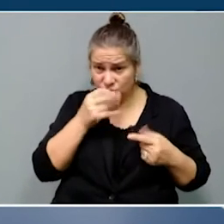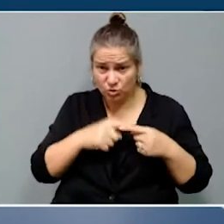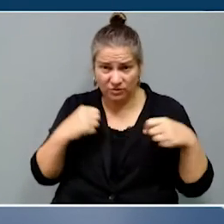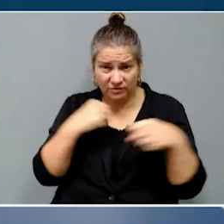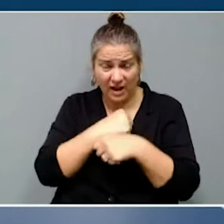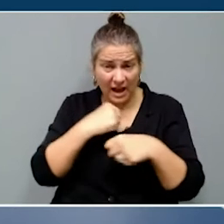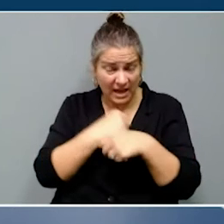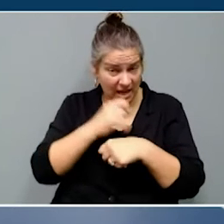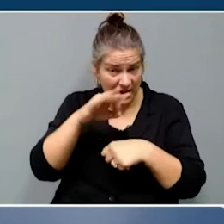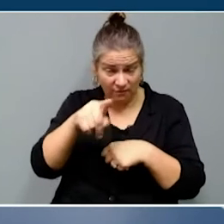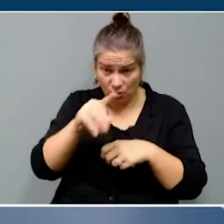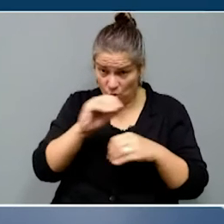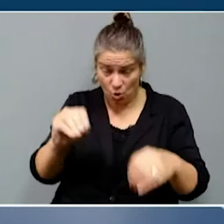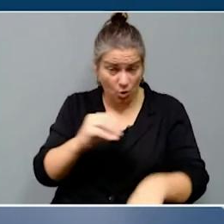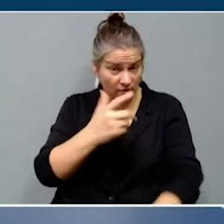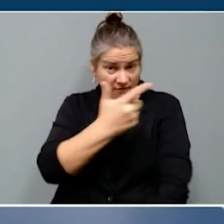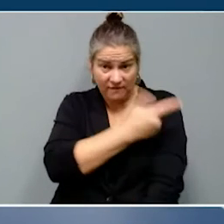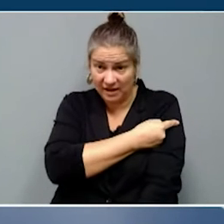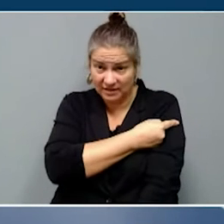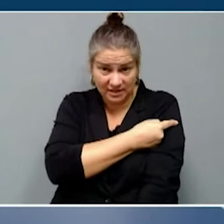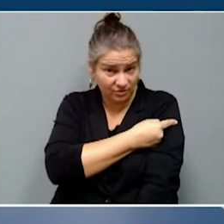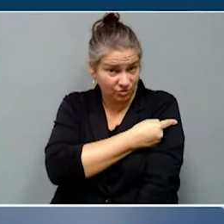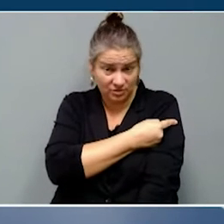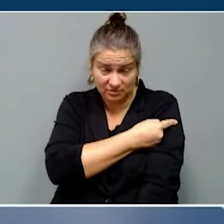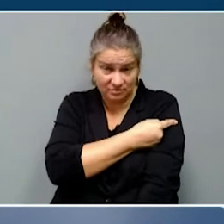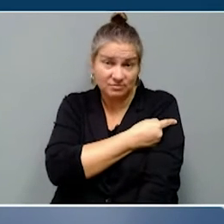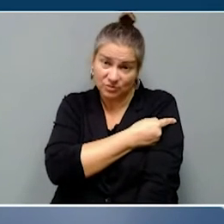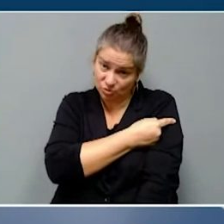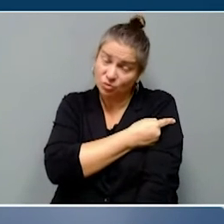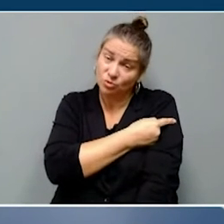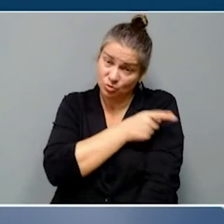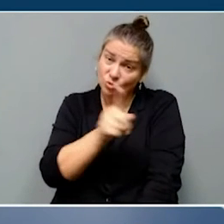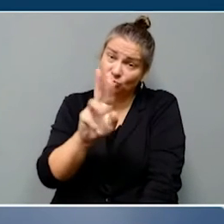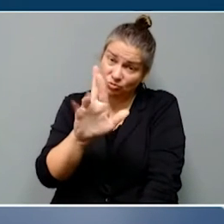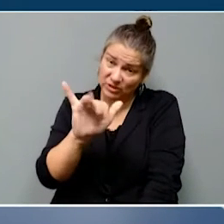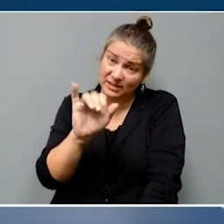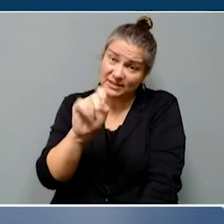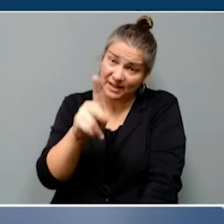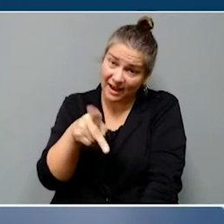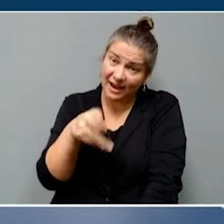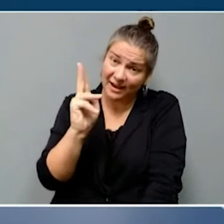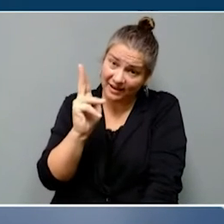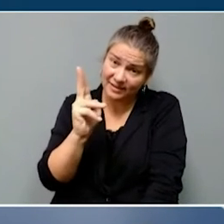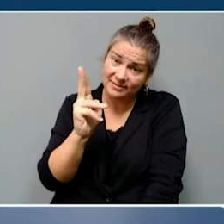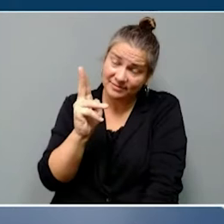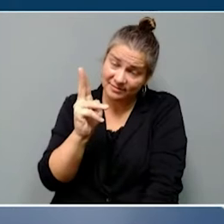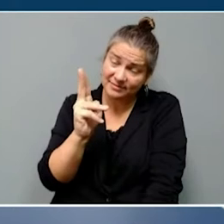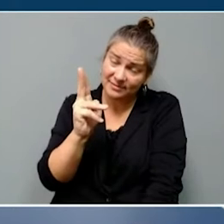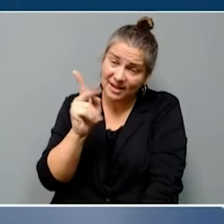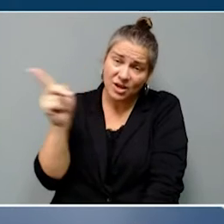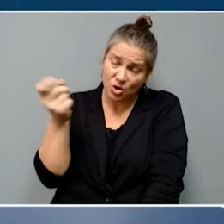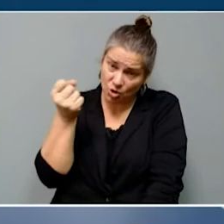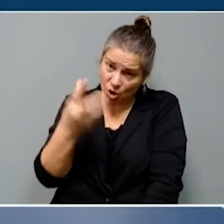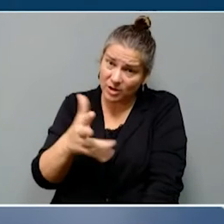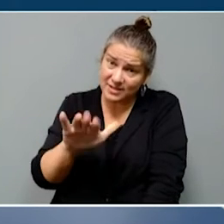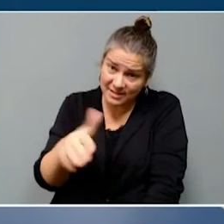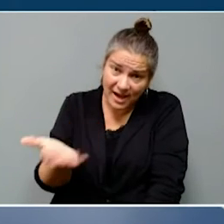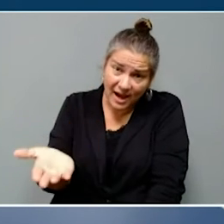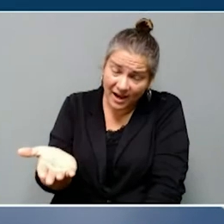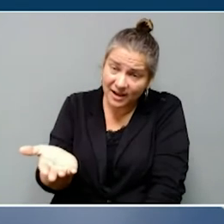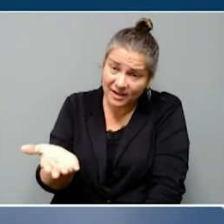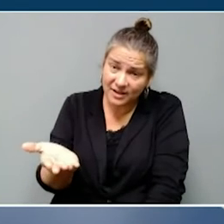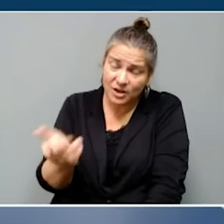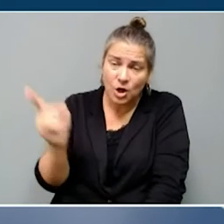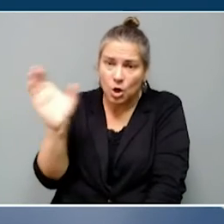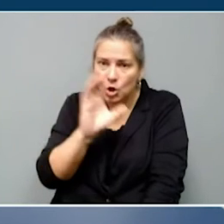unvaccinated, now you are in trouble. This thing is that deadly. It's looking to spread especially from unvaccinated to